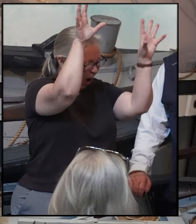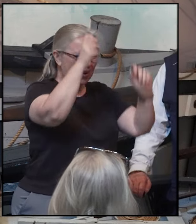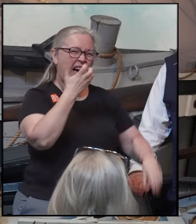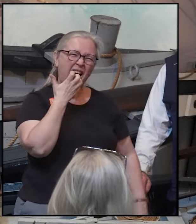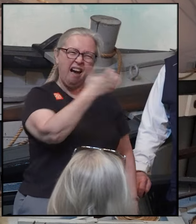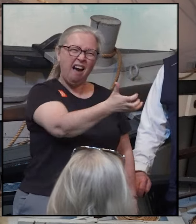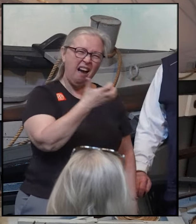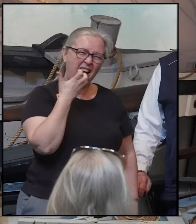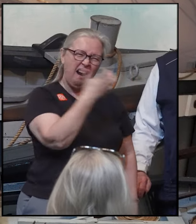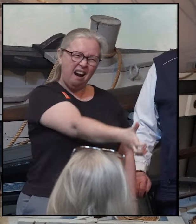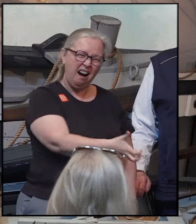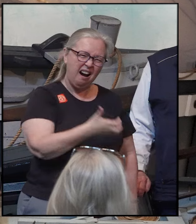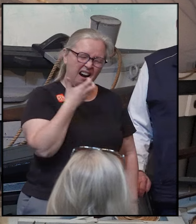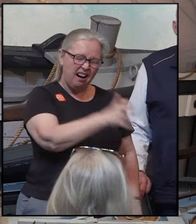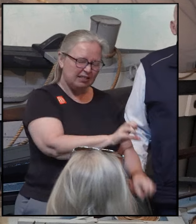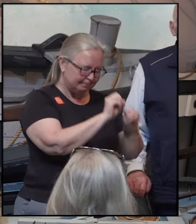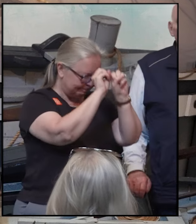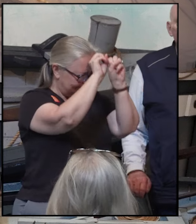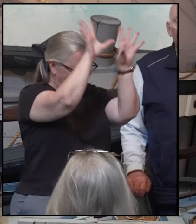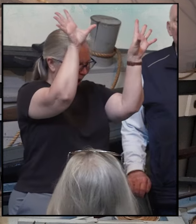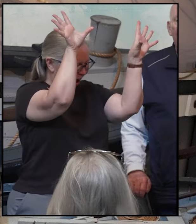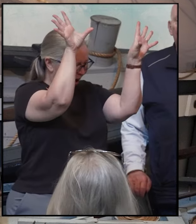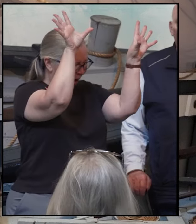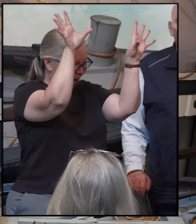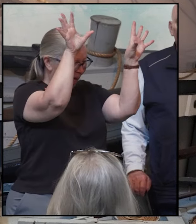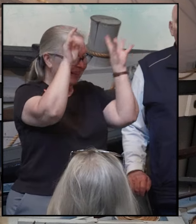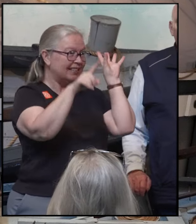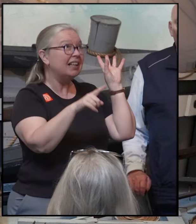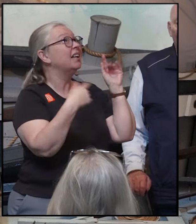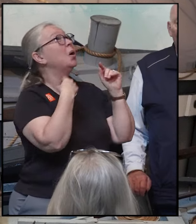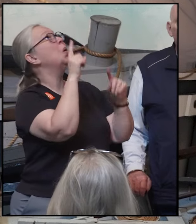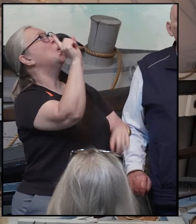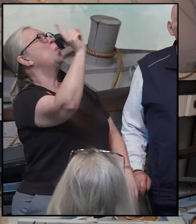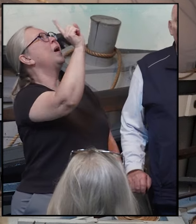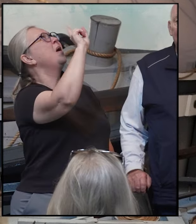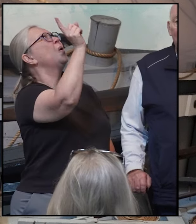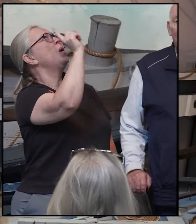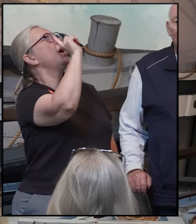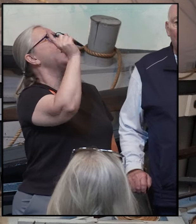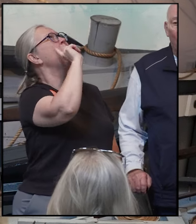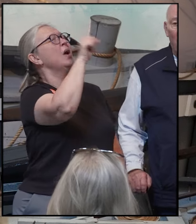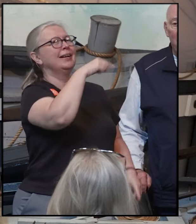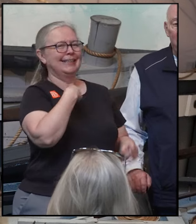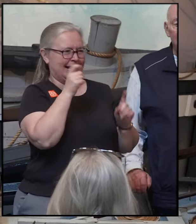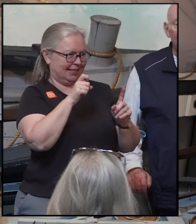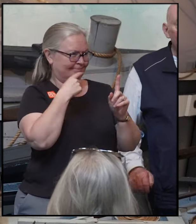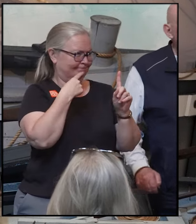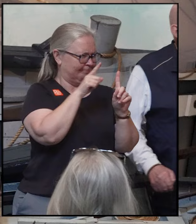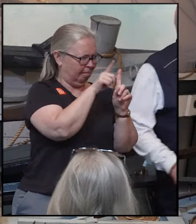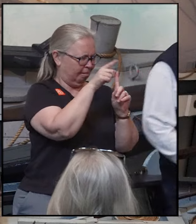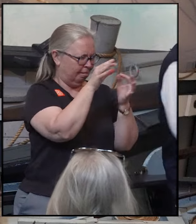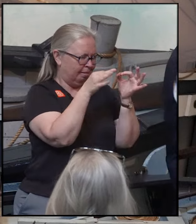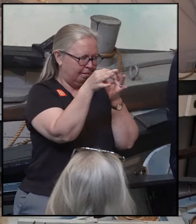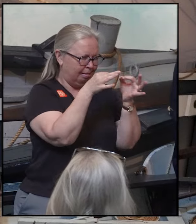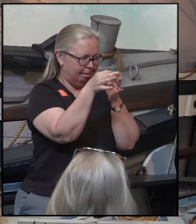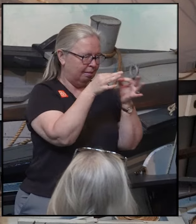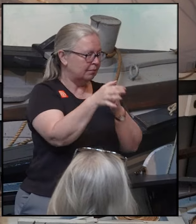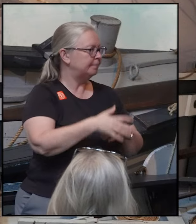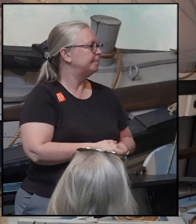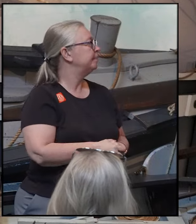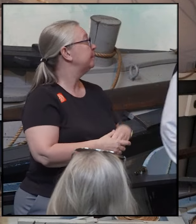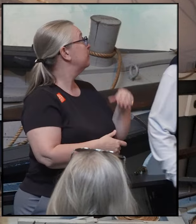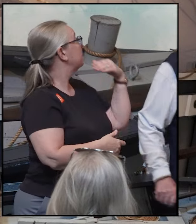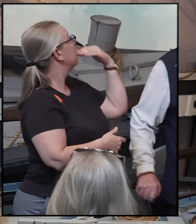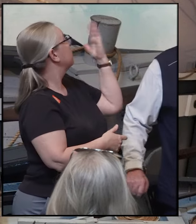yelling it until, from down below, they yell back, where at? Where at? So he can give them the coordinates. Now, Joseph